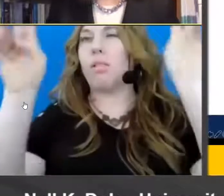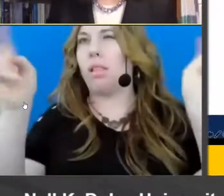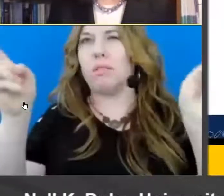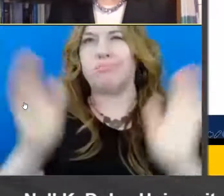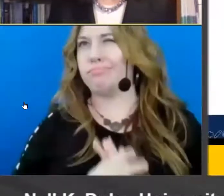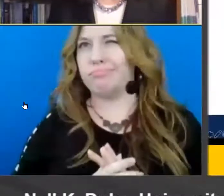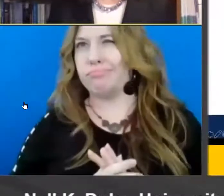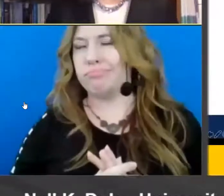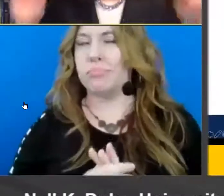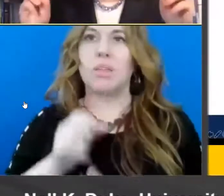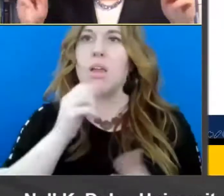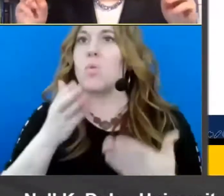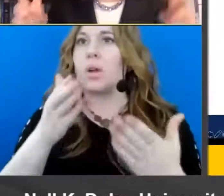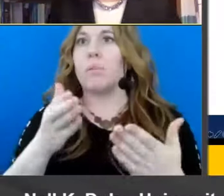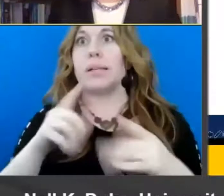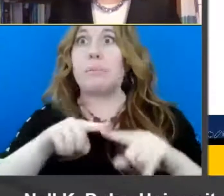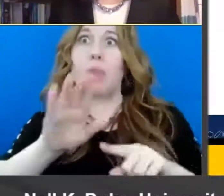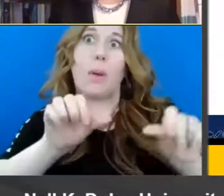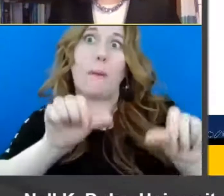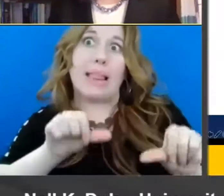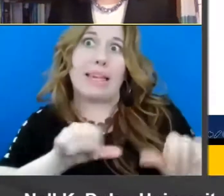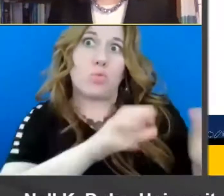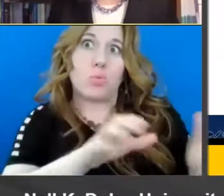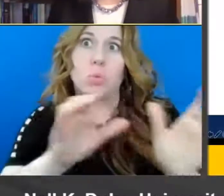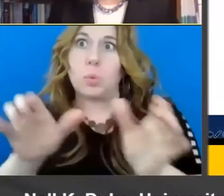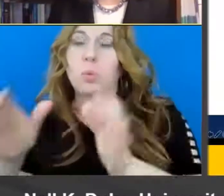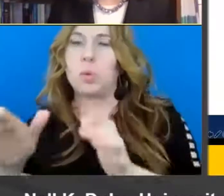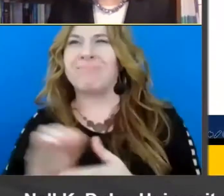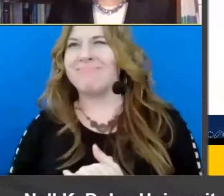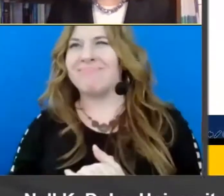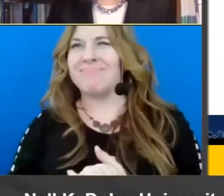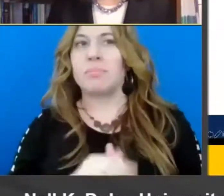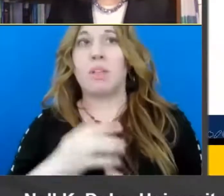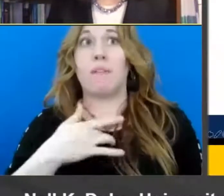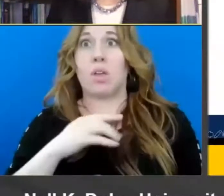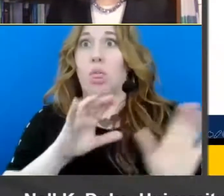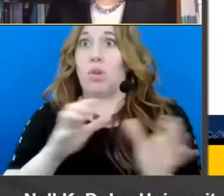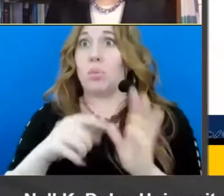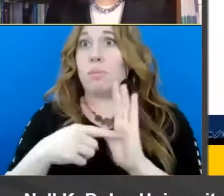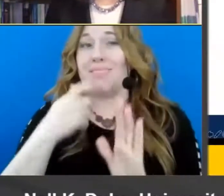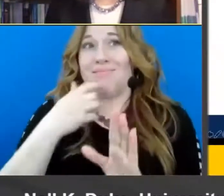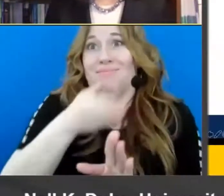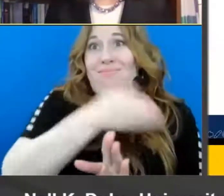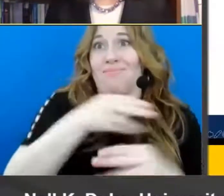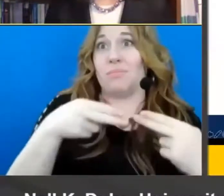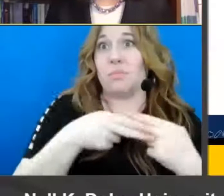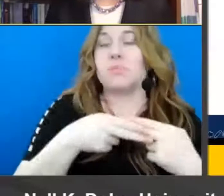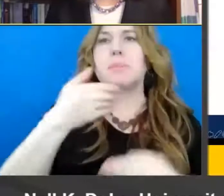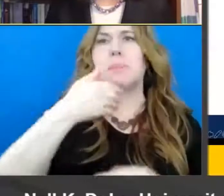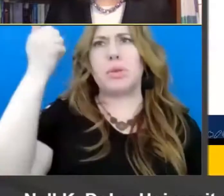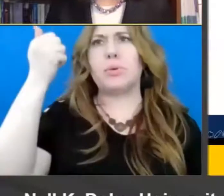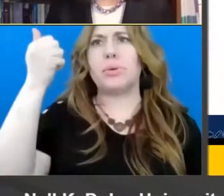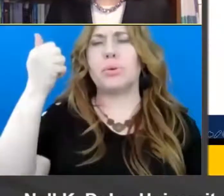command uh grouping by ability um i think that the groupie model i shared in the previous slide is uh superior to that